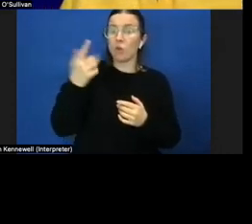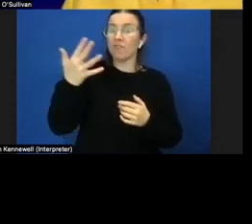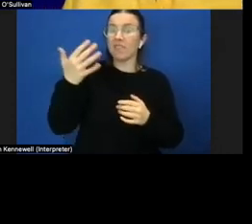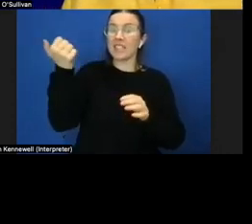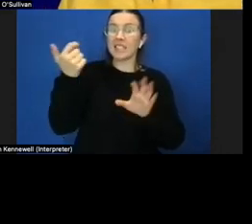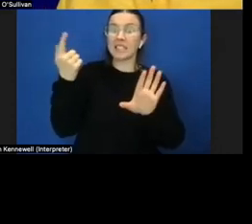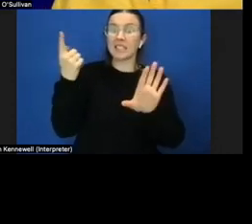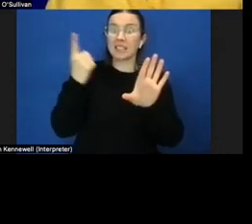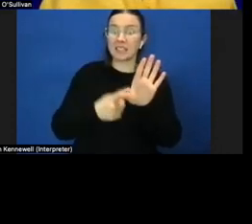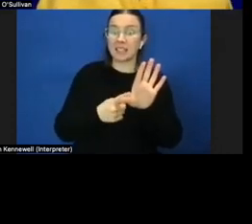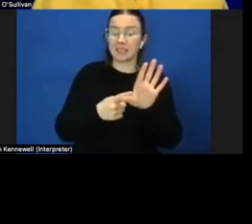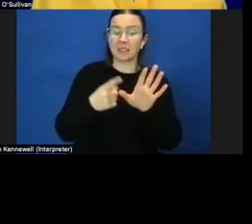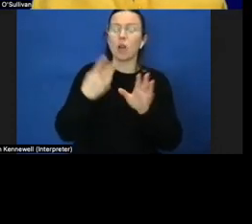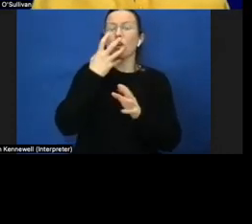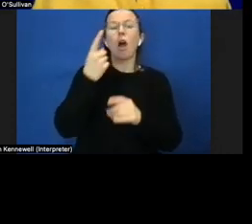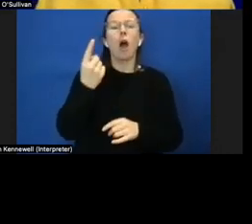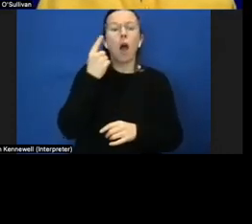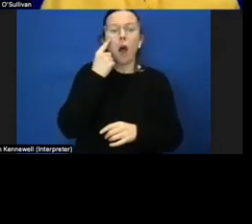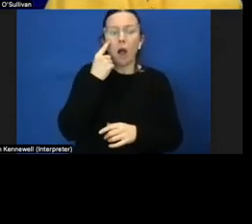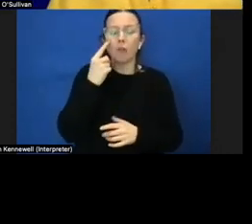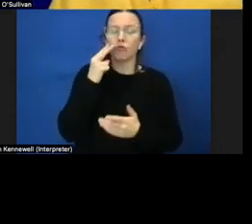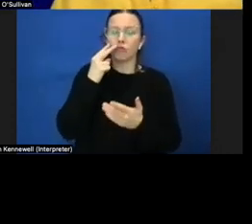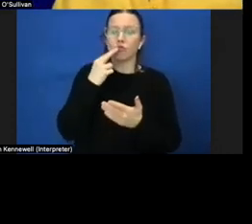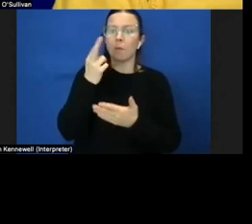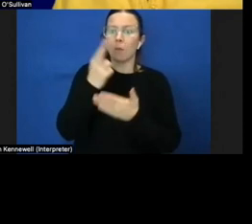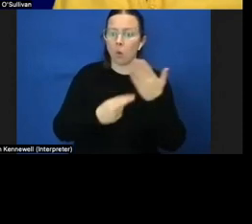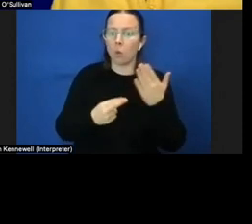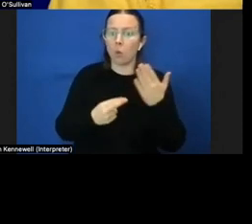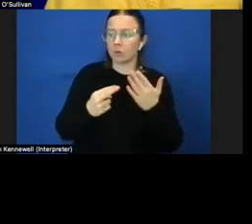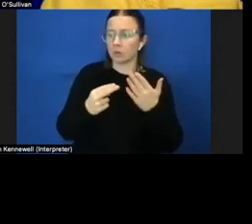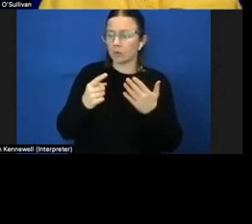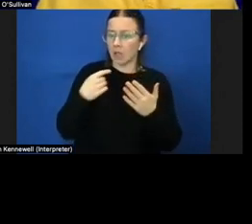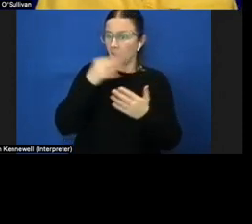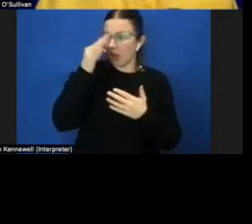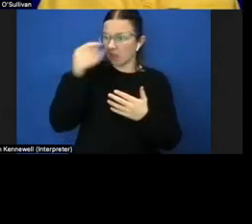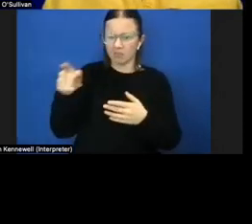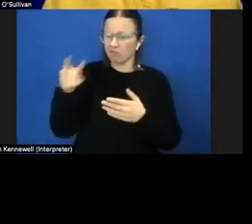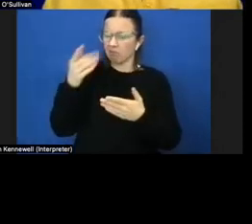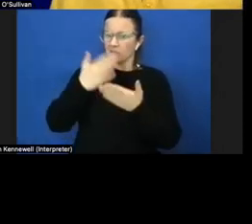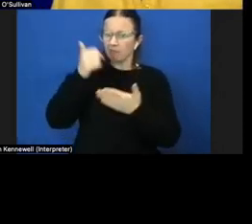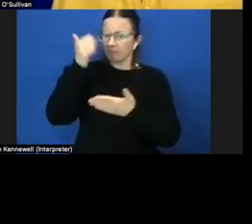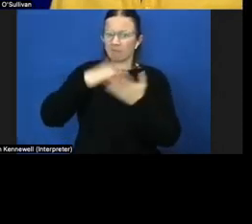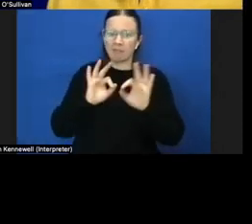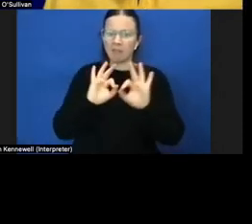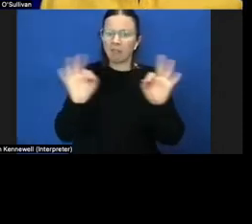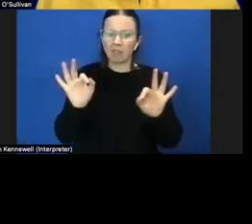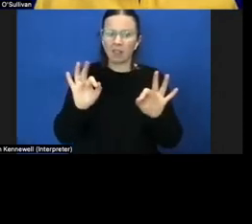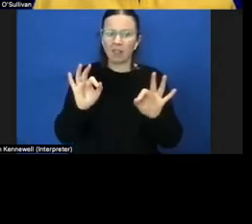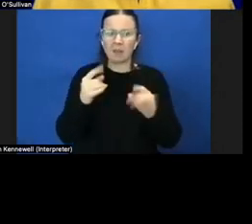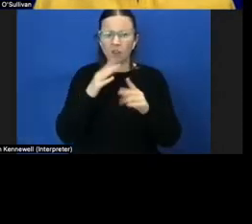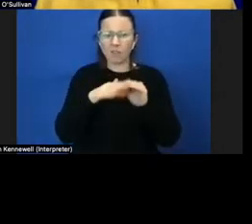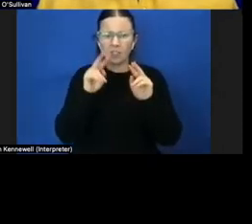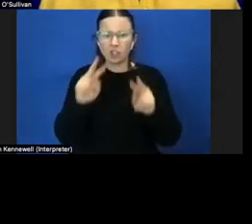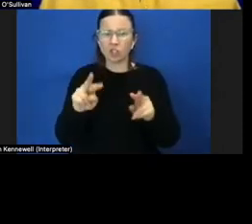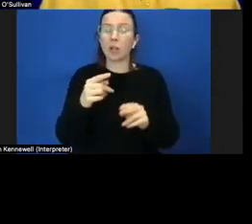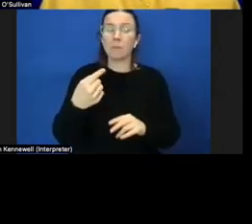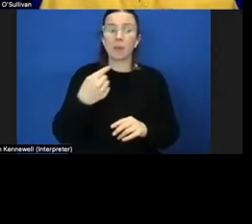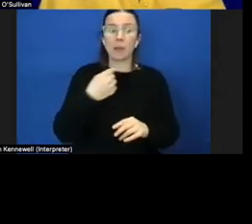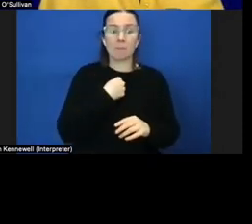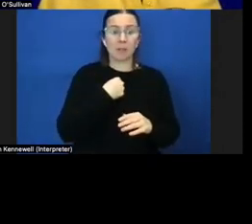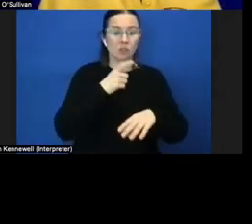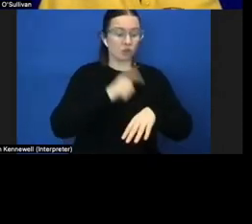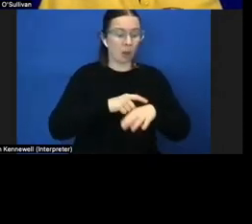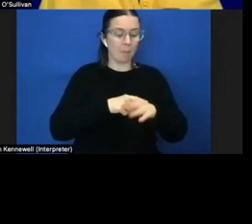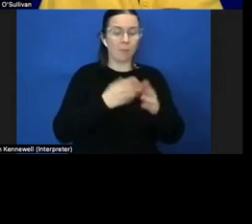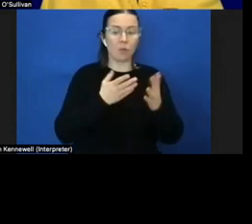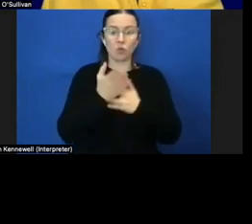never read an eye report or really understood very much about vision um when i reflect on my time as a com guide i